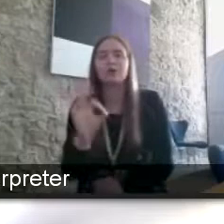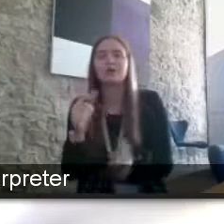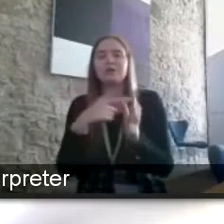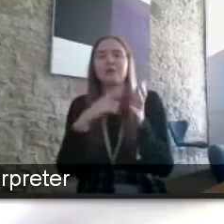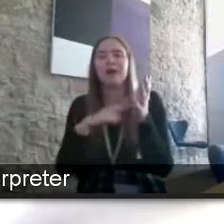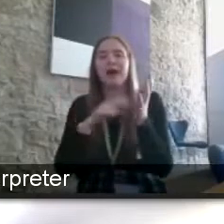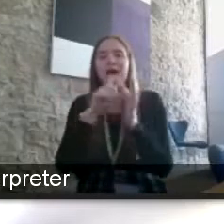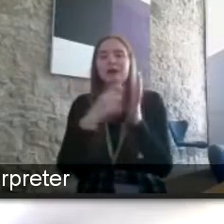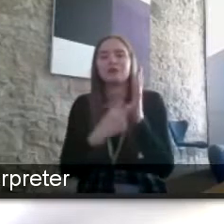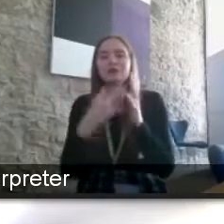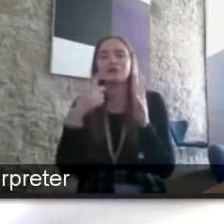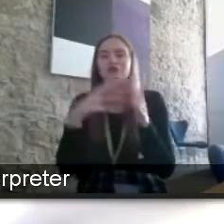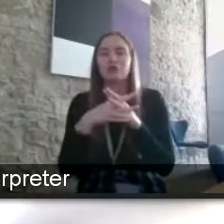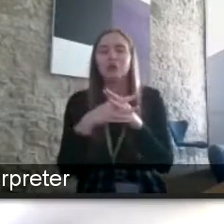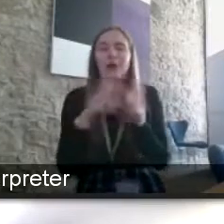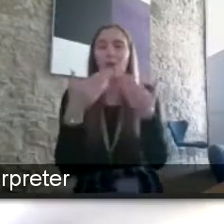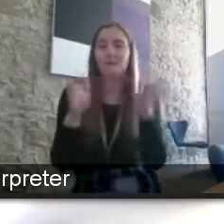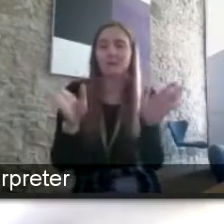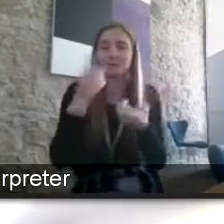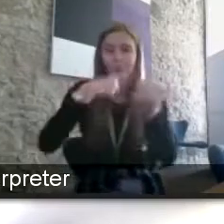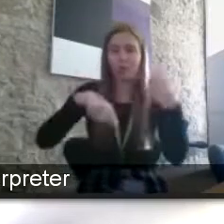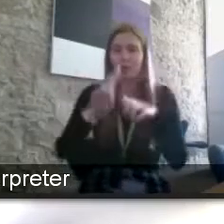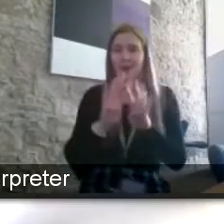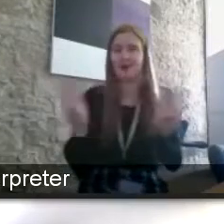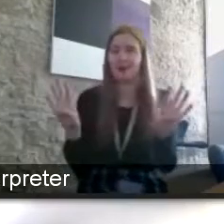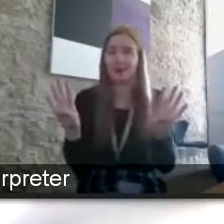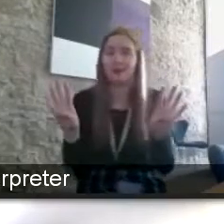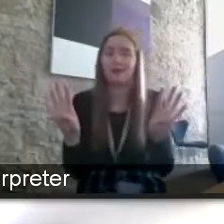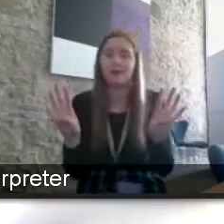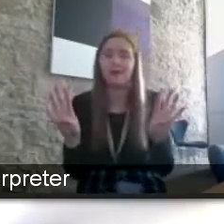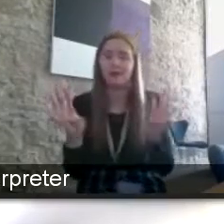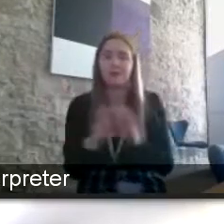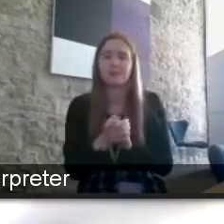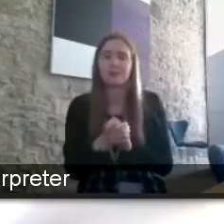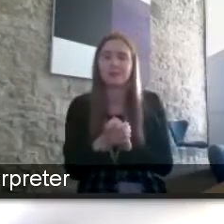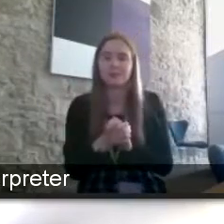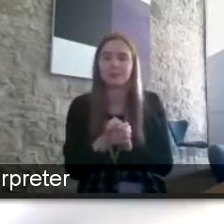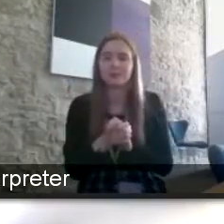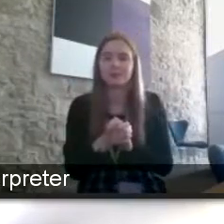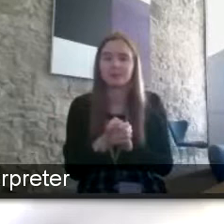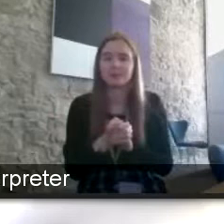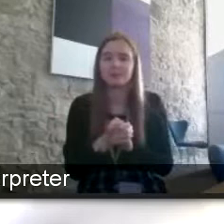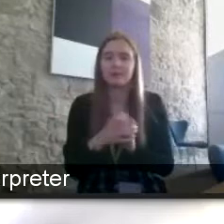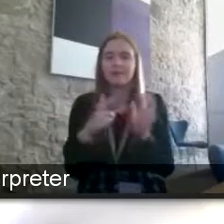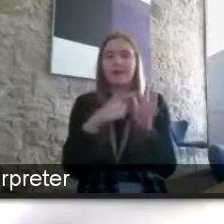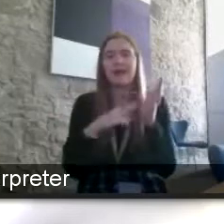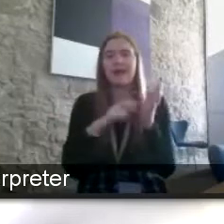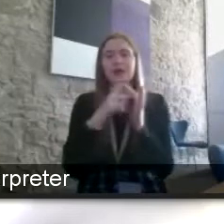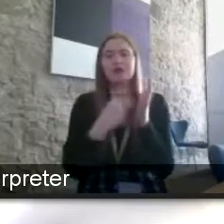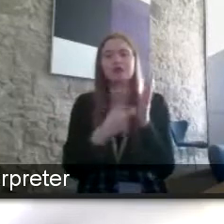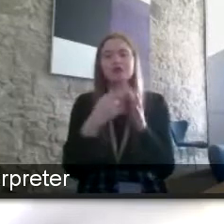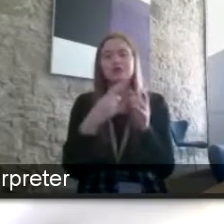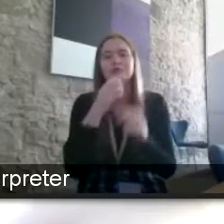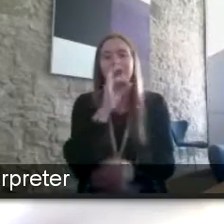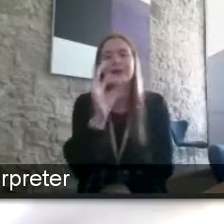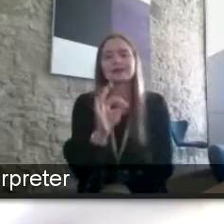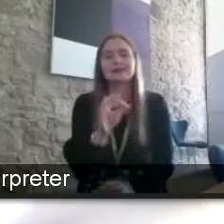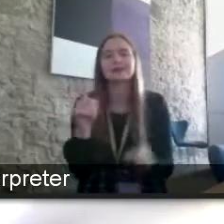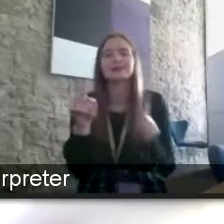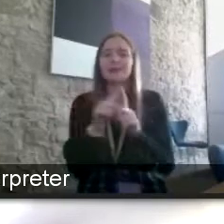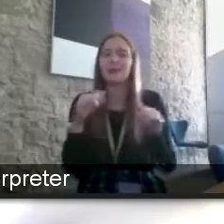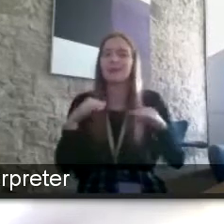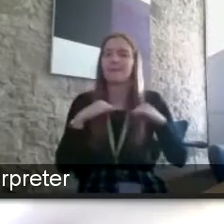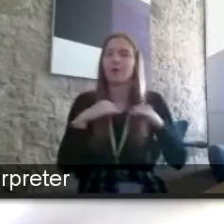i'll open this up to everyone and then open it up in a much broader basis and who's asking can we have the same employer index of